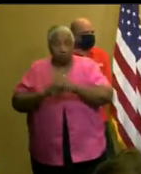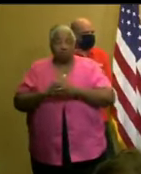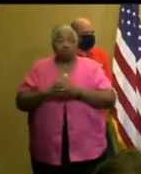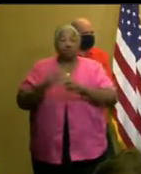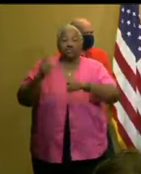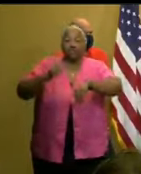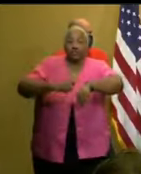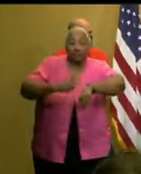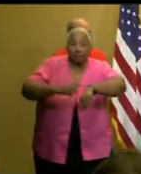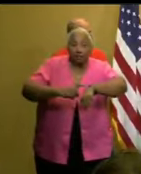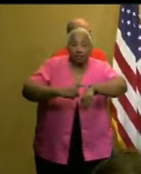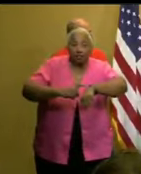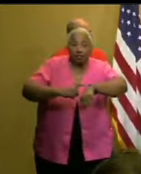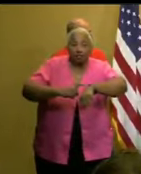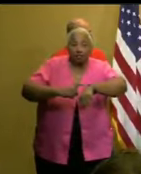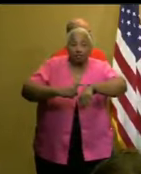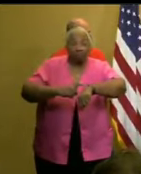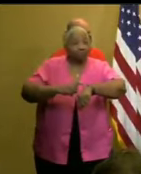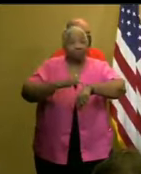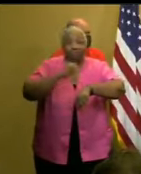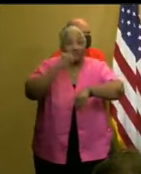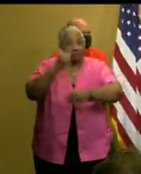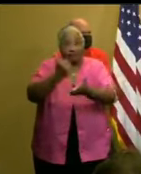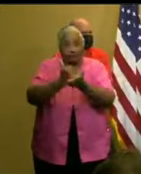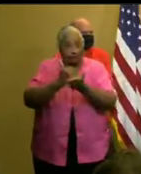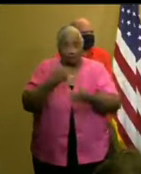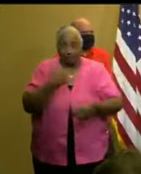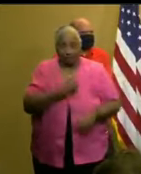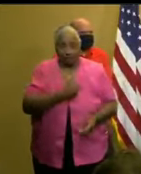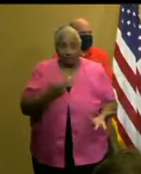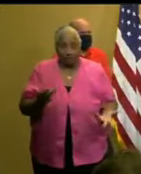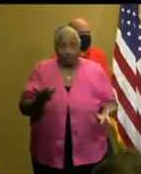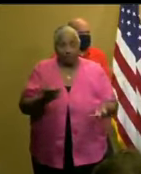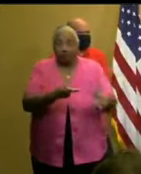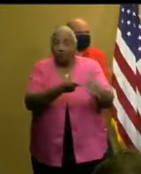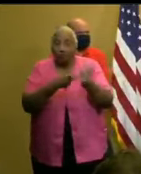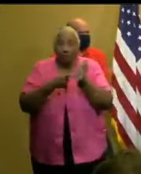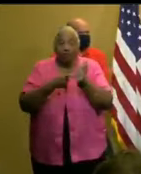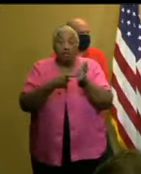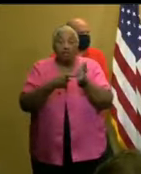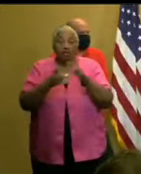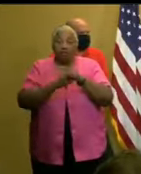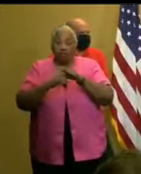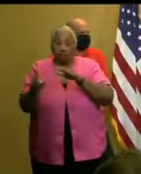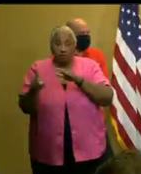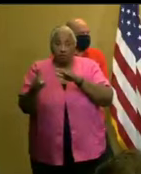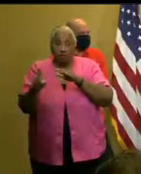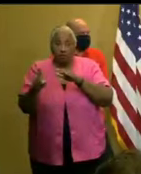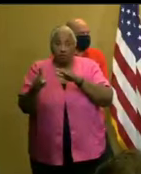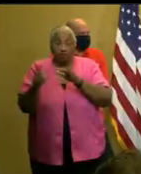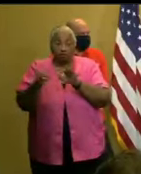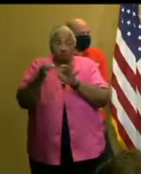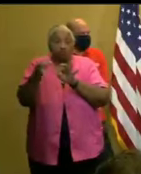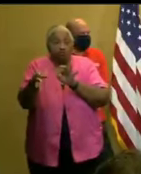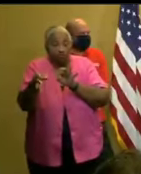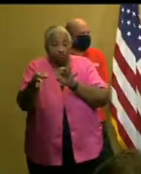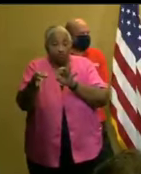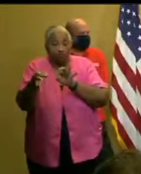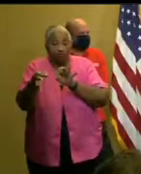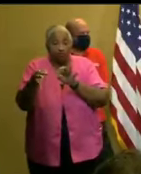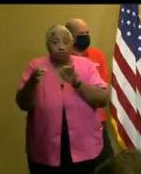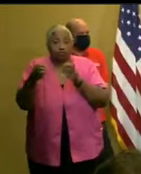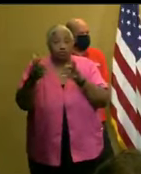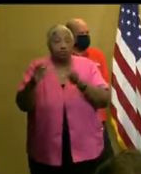Time is not on our side. A mandatory evacuation was moved forward, as you know,